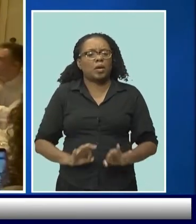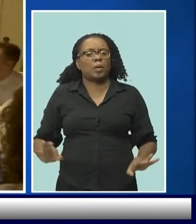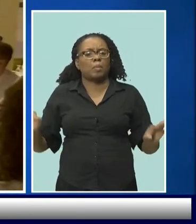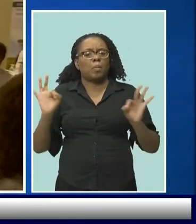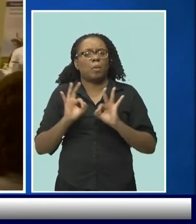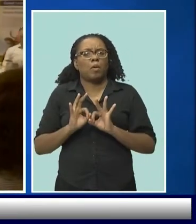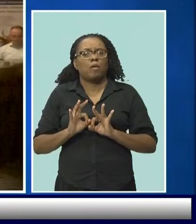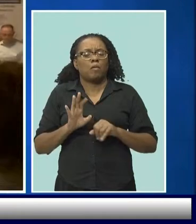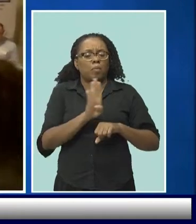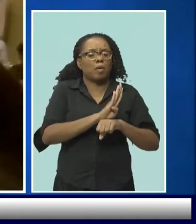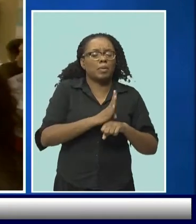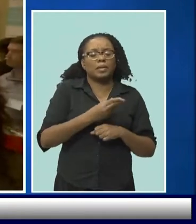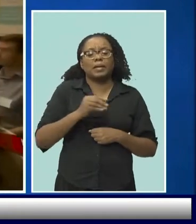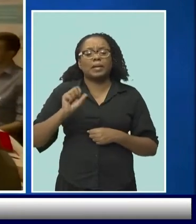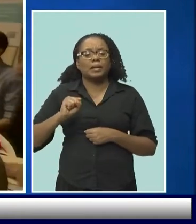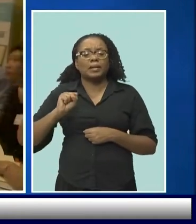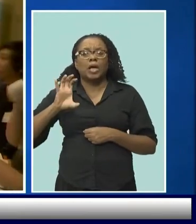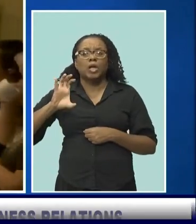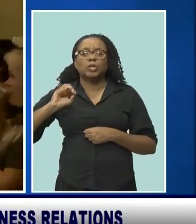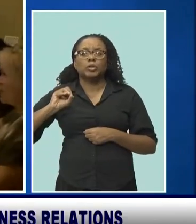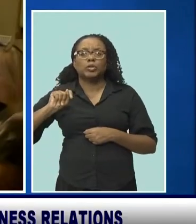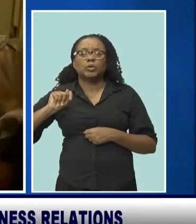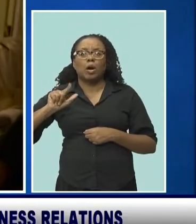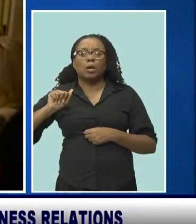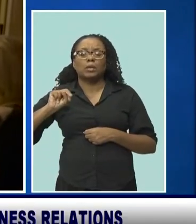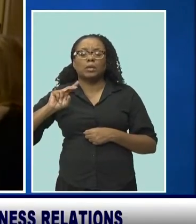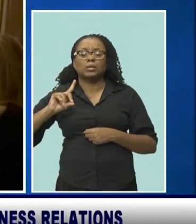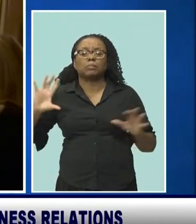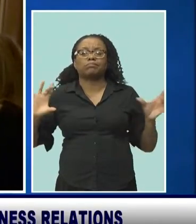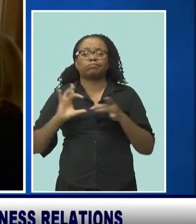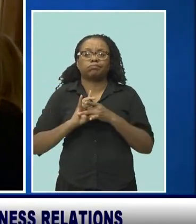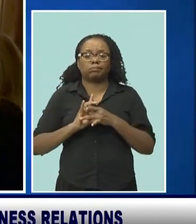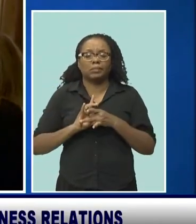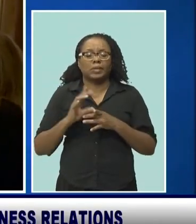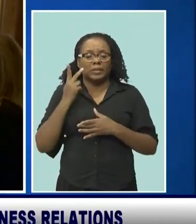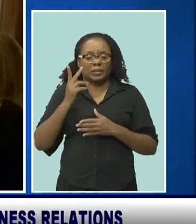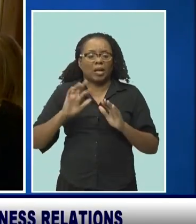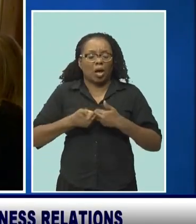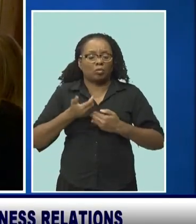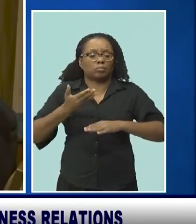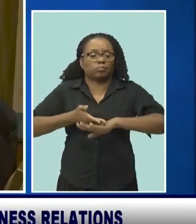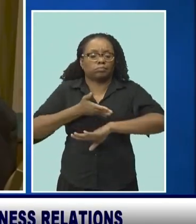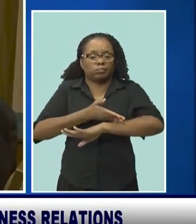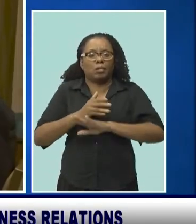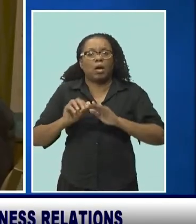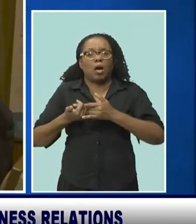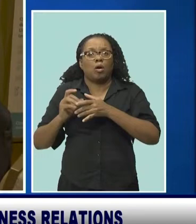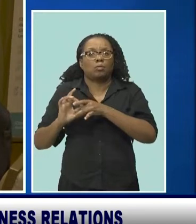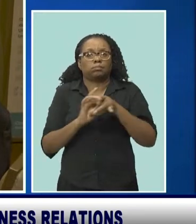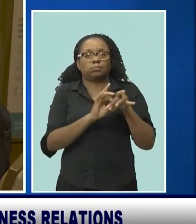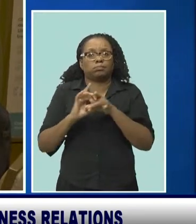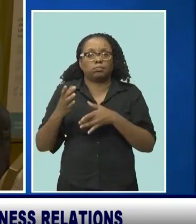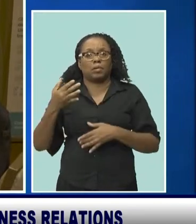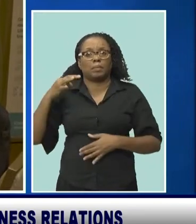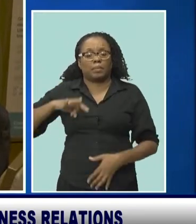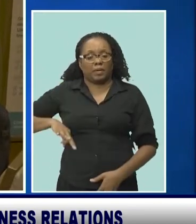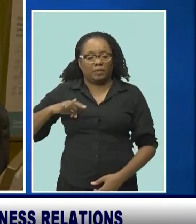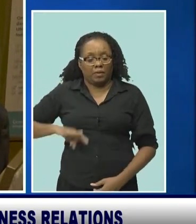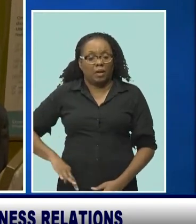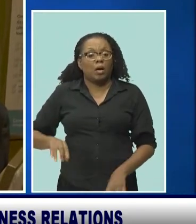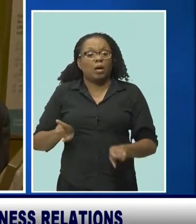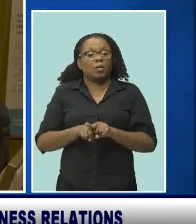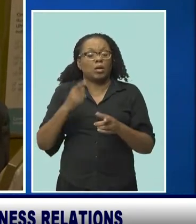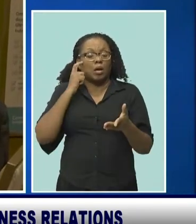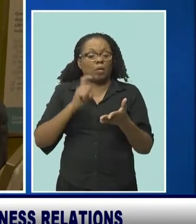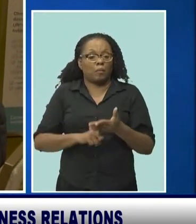linkages to assess the needs of each country and the business interest on the other side. However, he identified one key area where